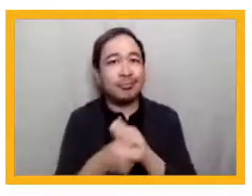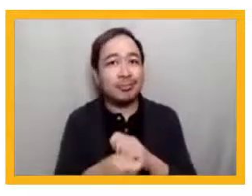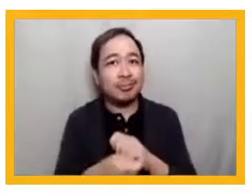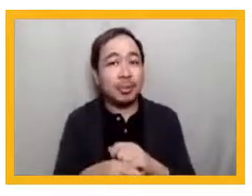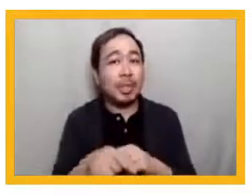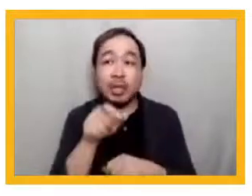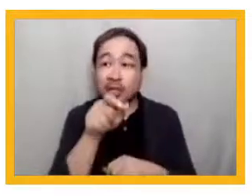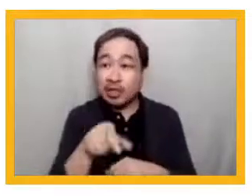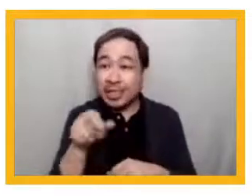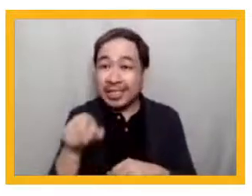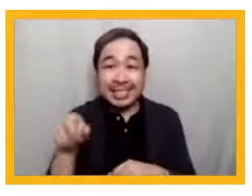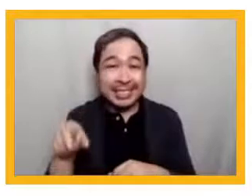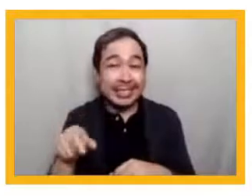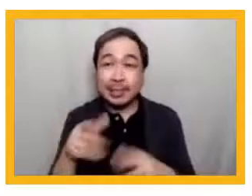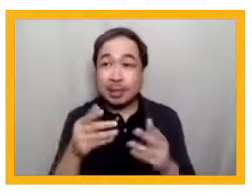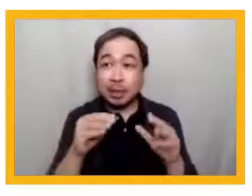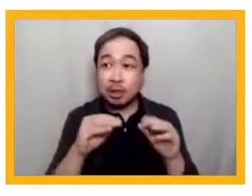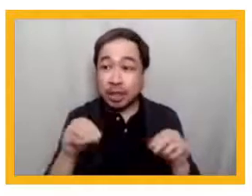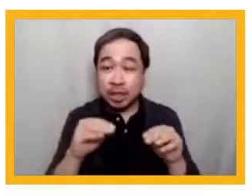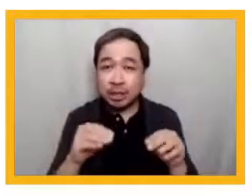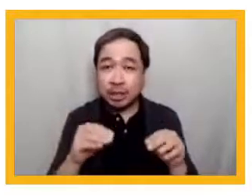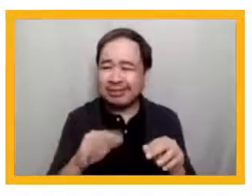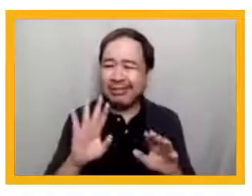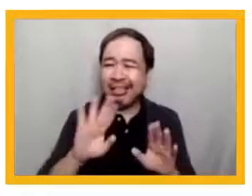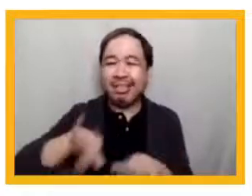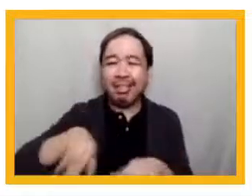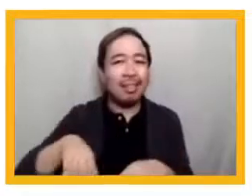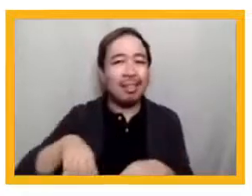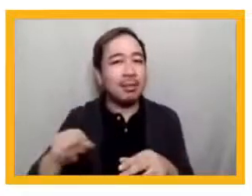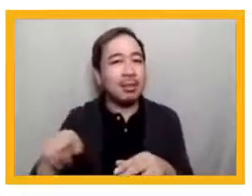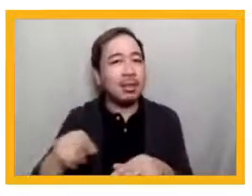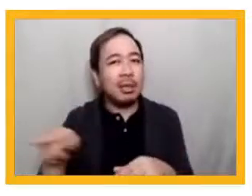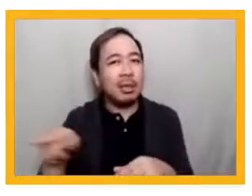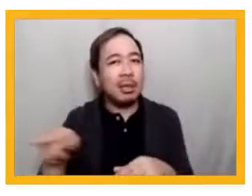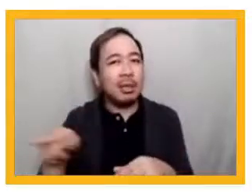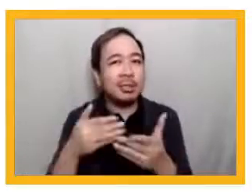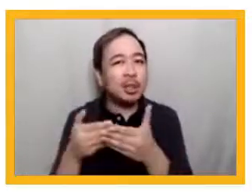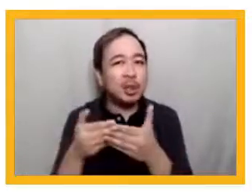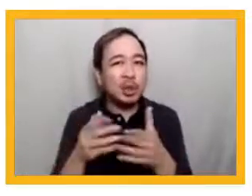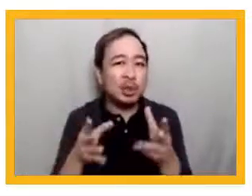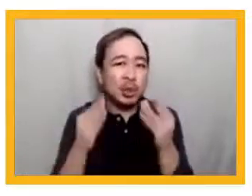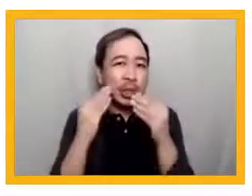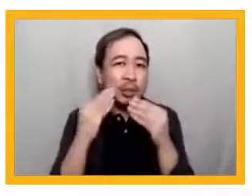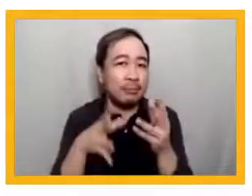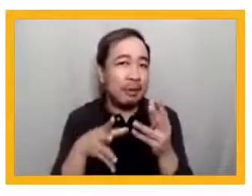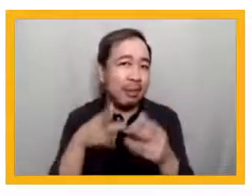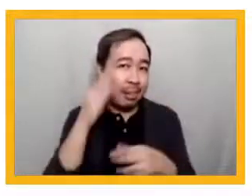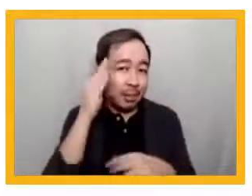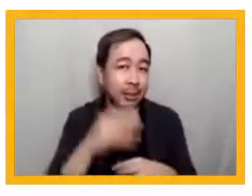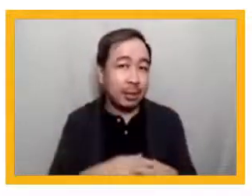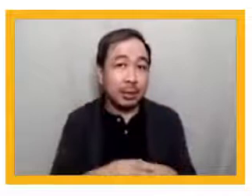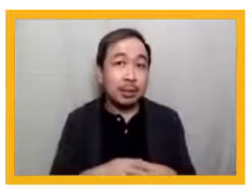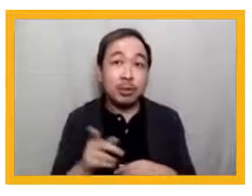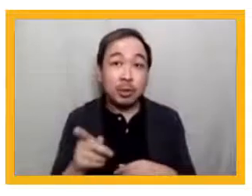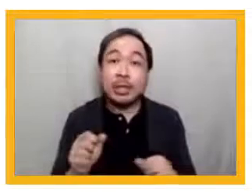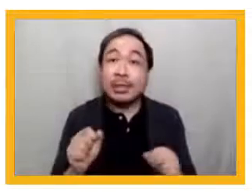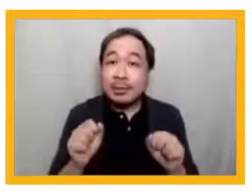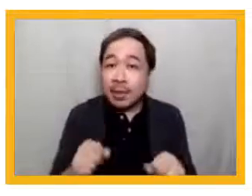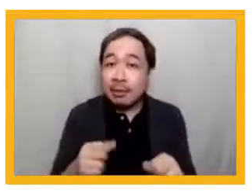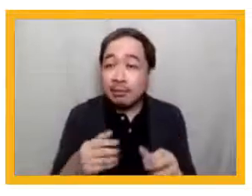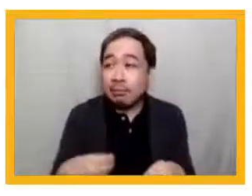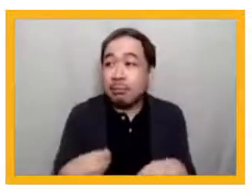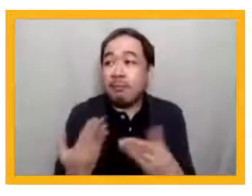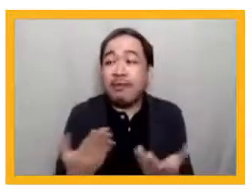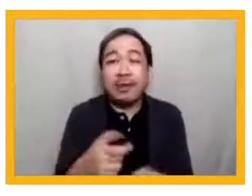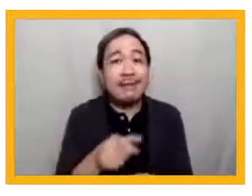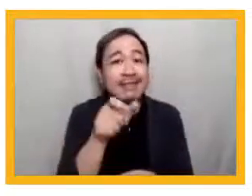in their students' learning, when they are determined that everybody can learn, while at the same time they are capable of providing individual support to those